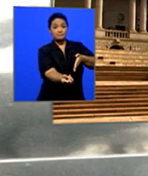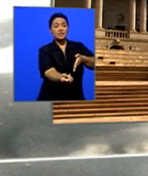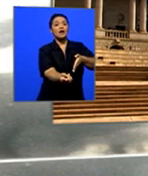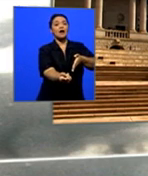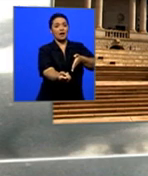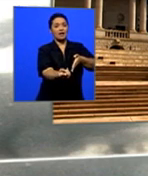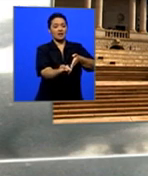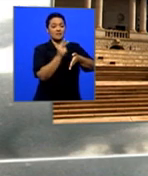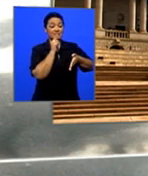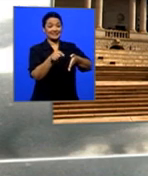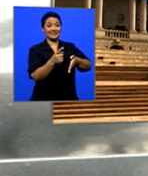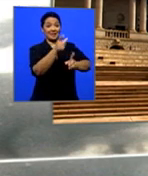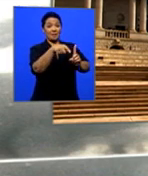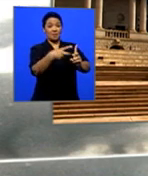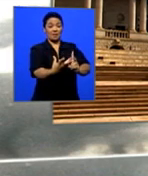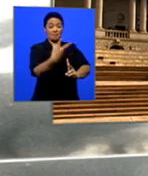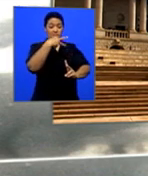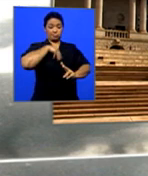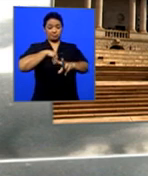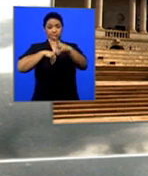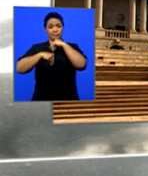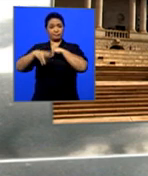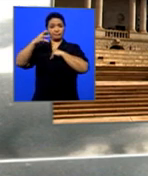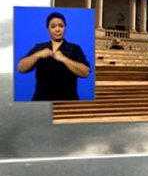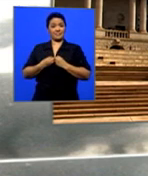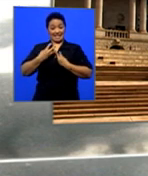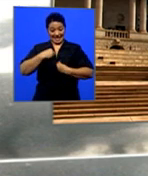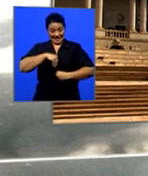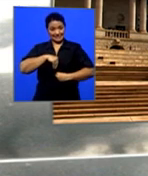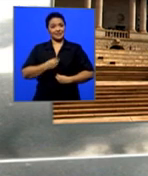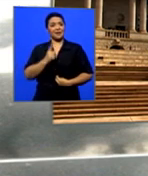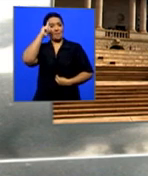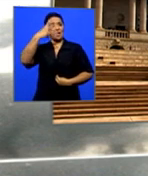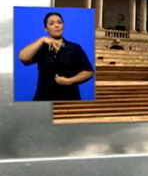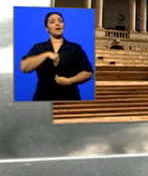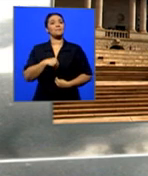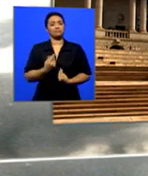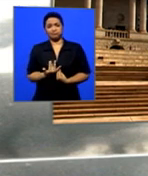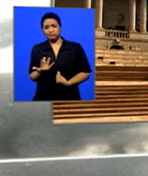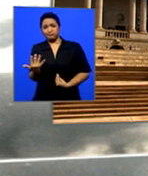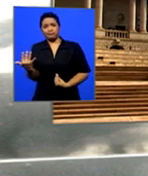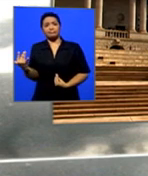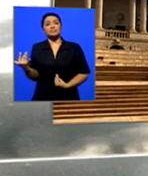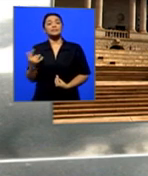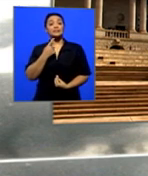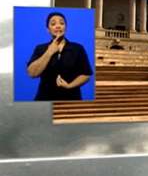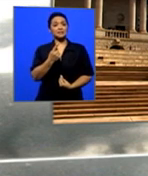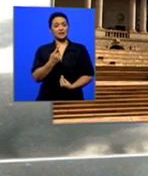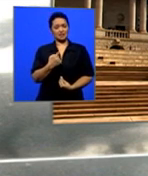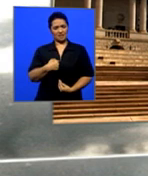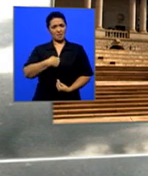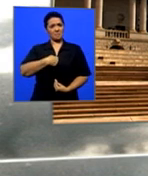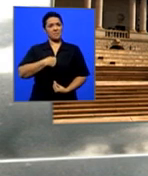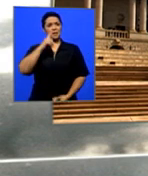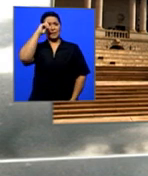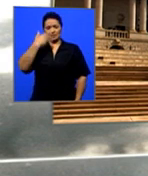multiplied himself into millions. And each one of us, and has to say, what Madiba is in me?